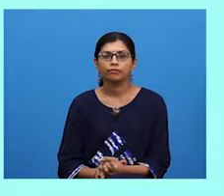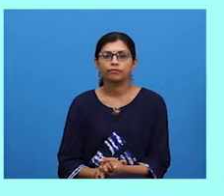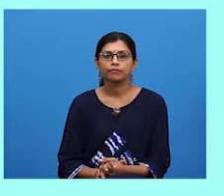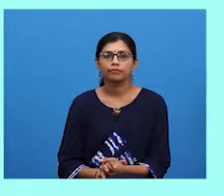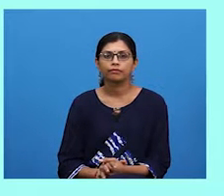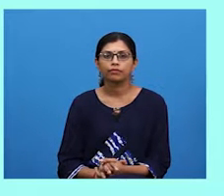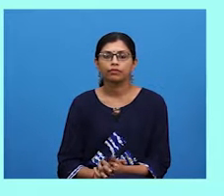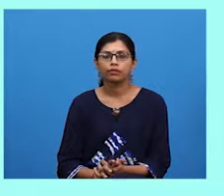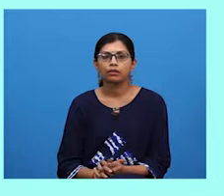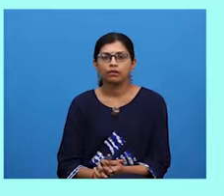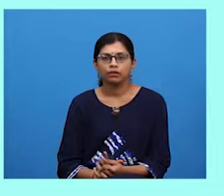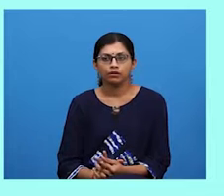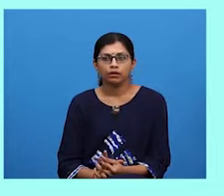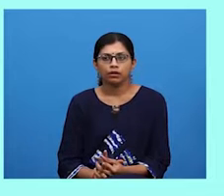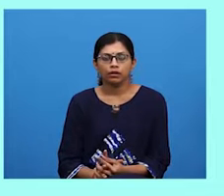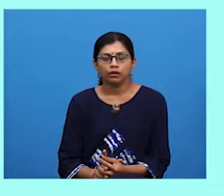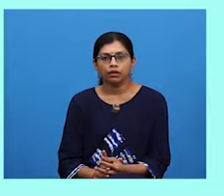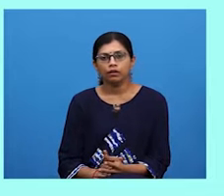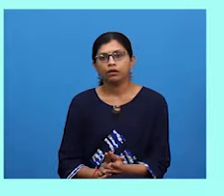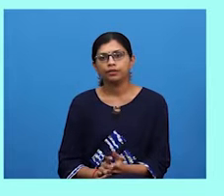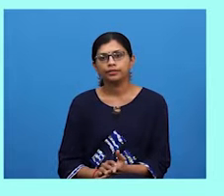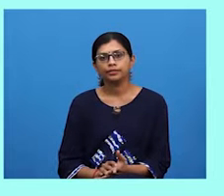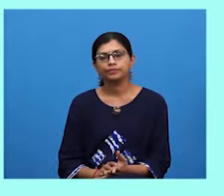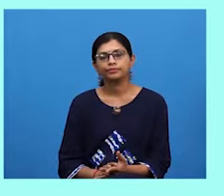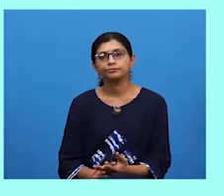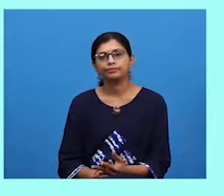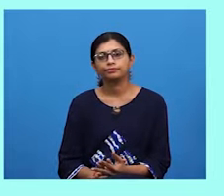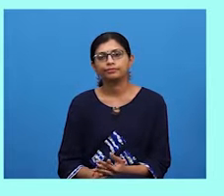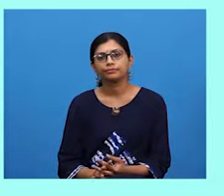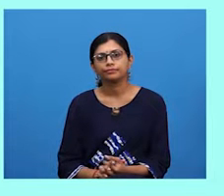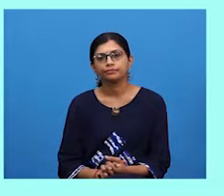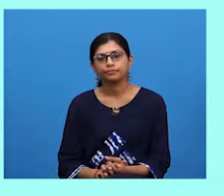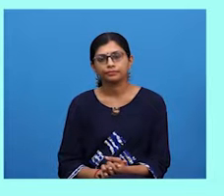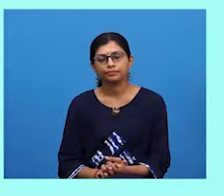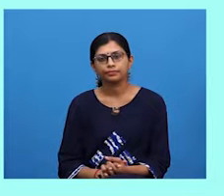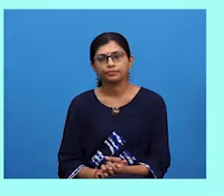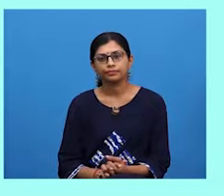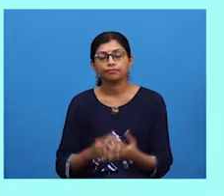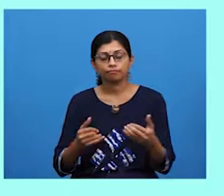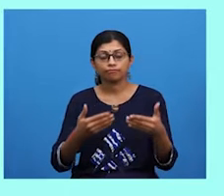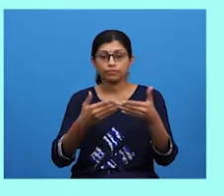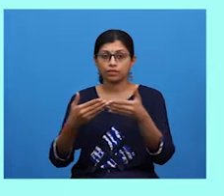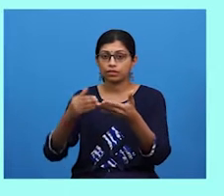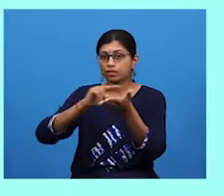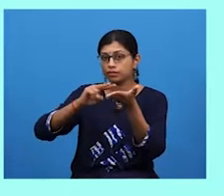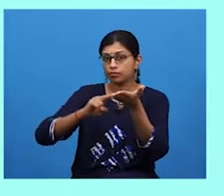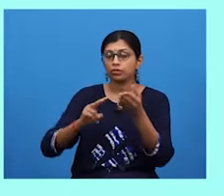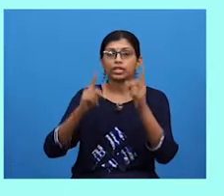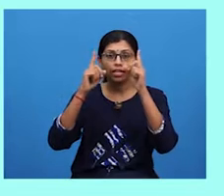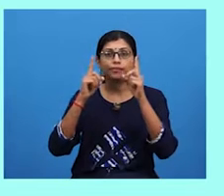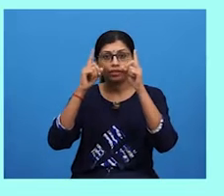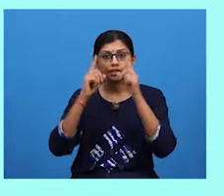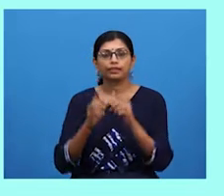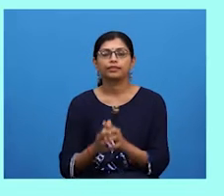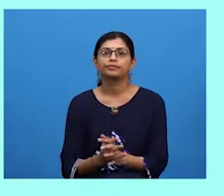videos since they are more informative and fun. The videos have